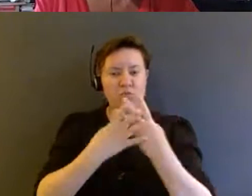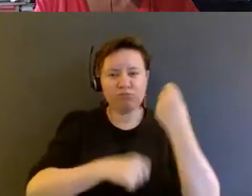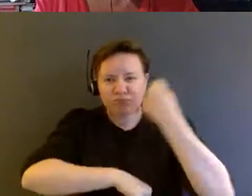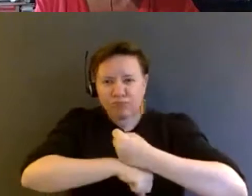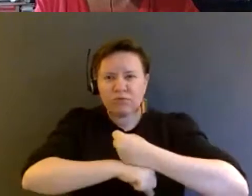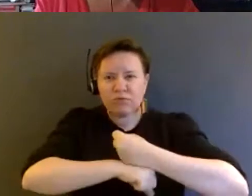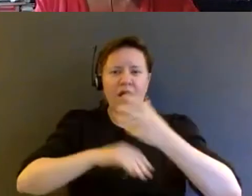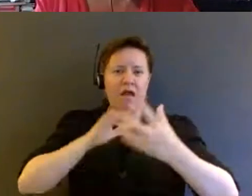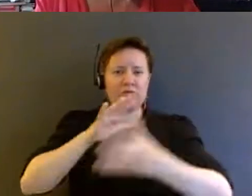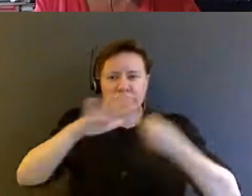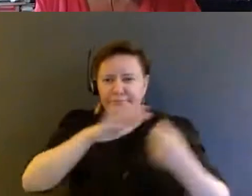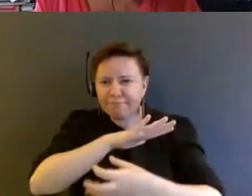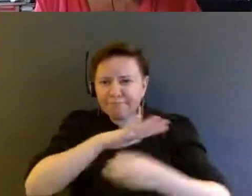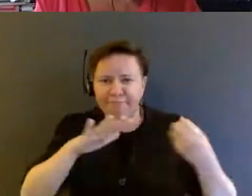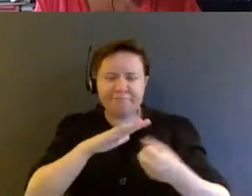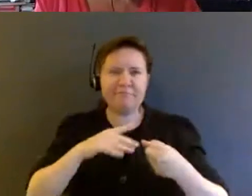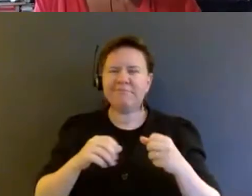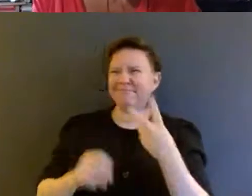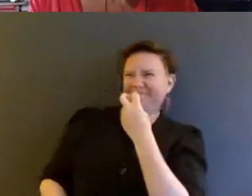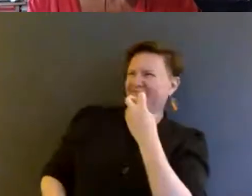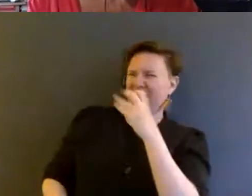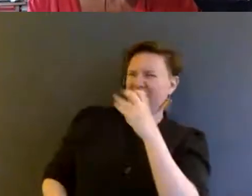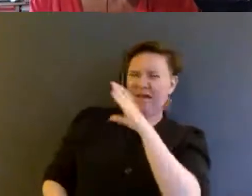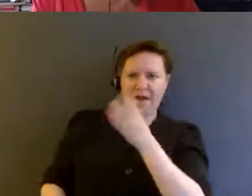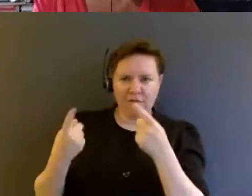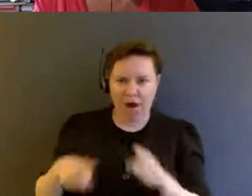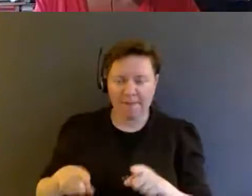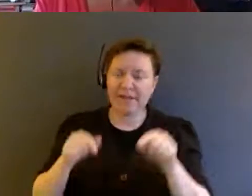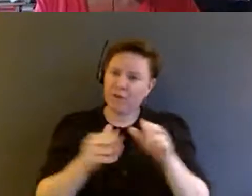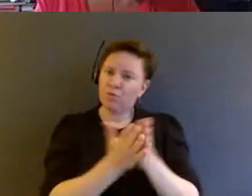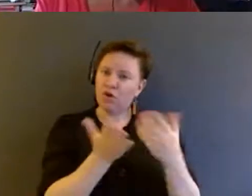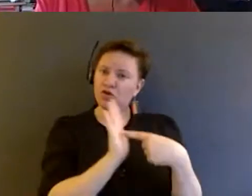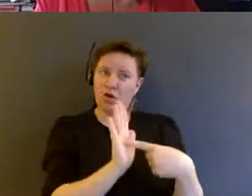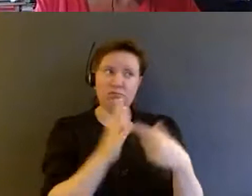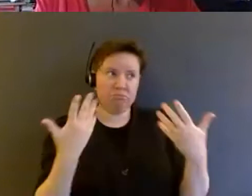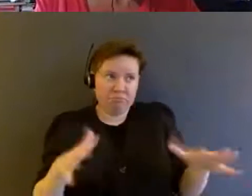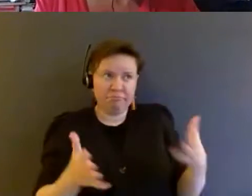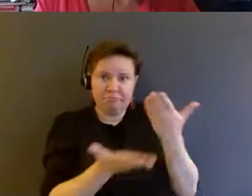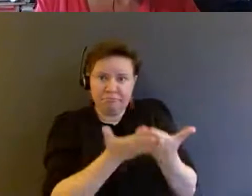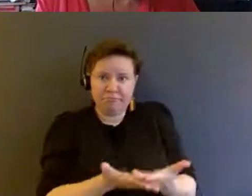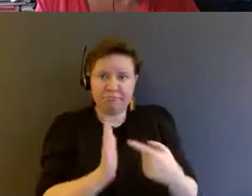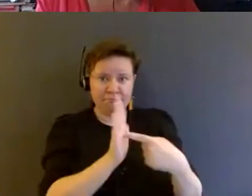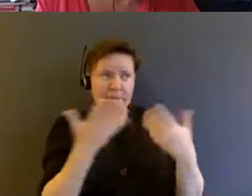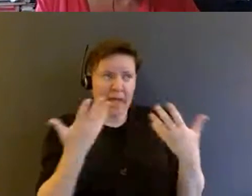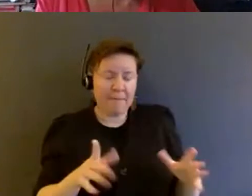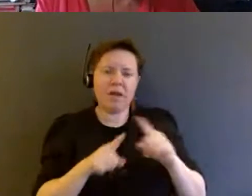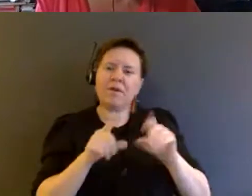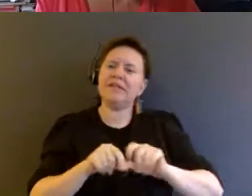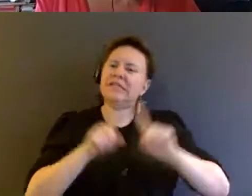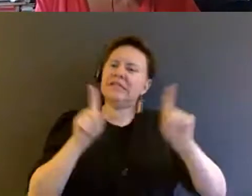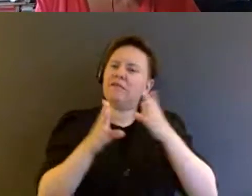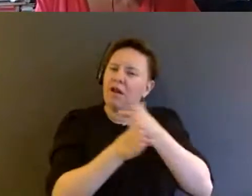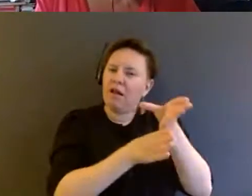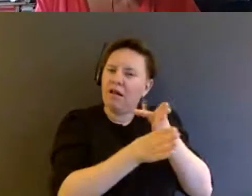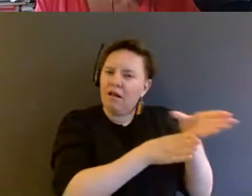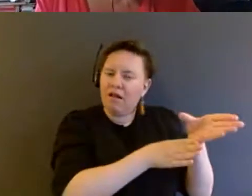and could never happen, this book shows that they've happened already, although in a different arena, in